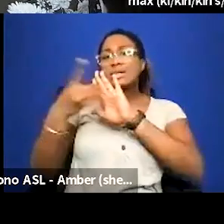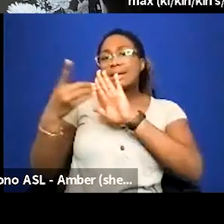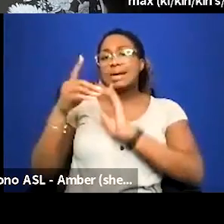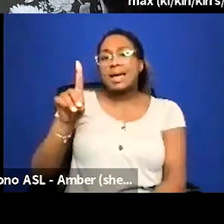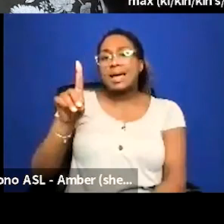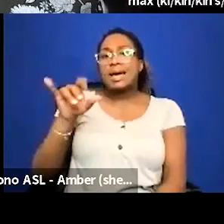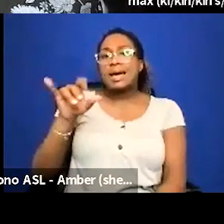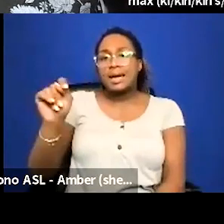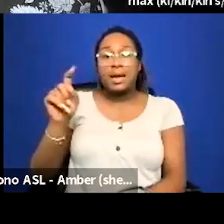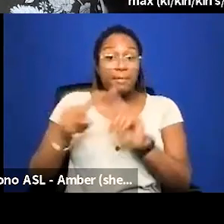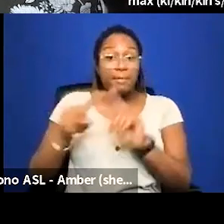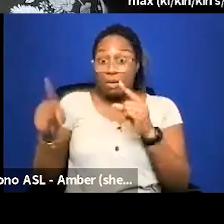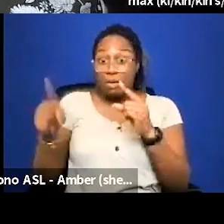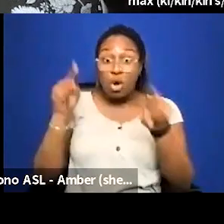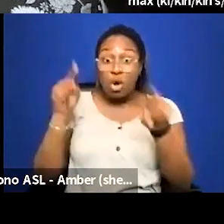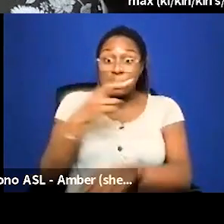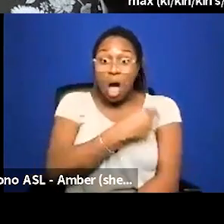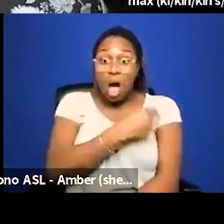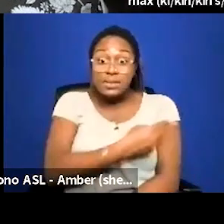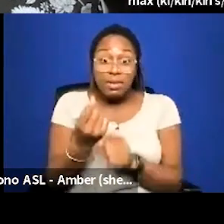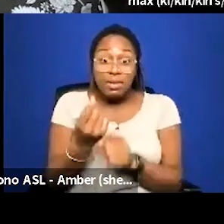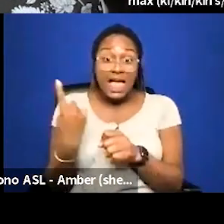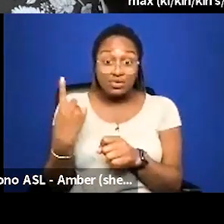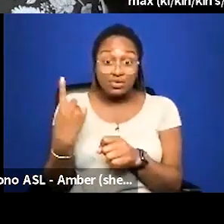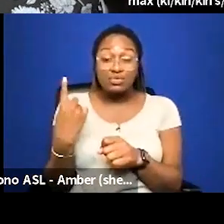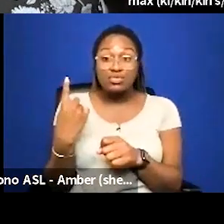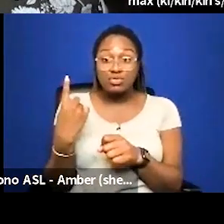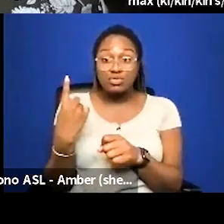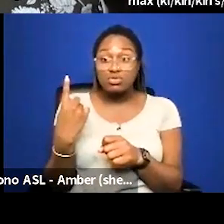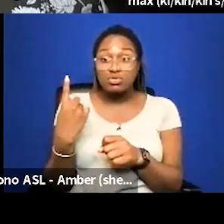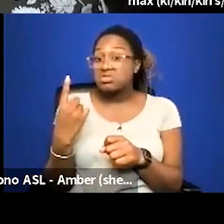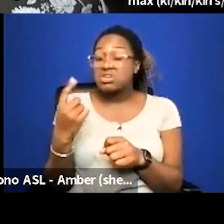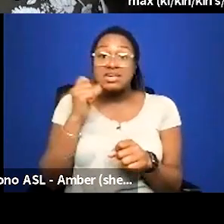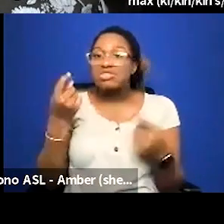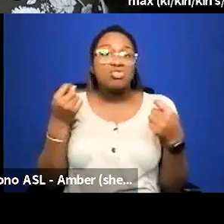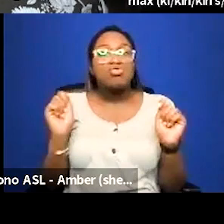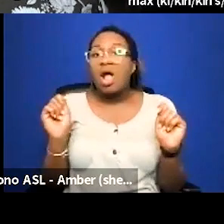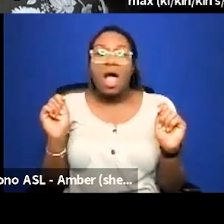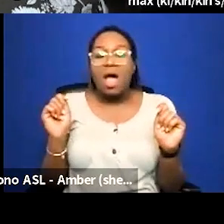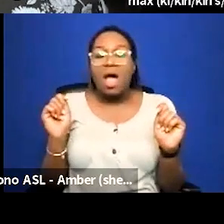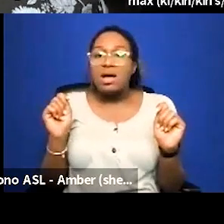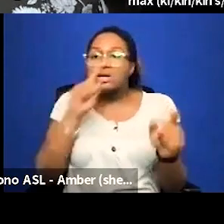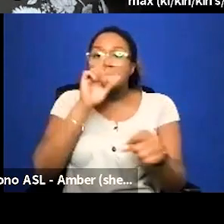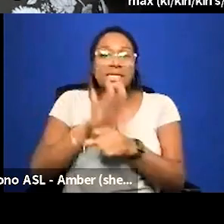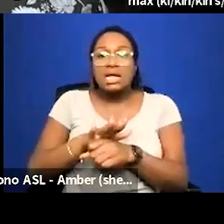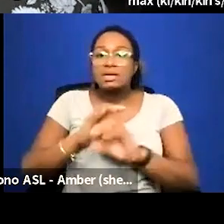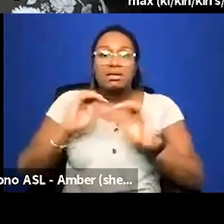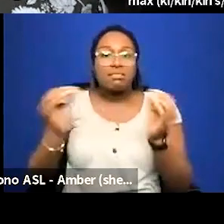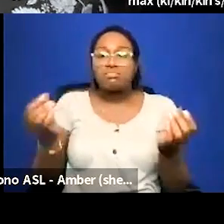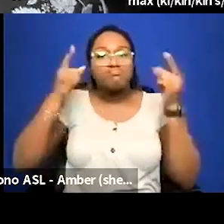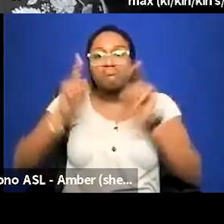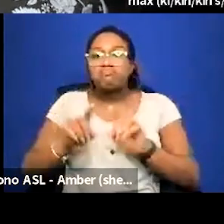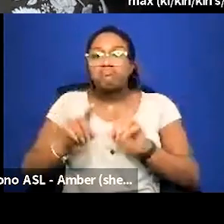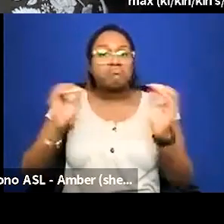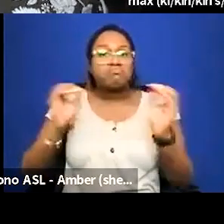think about whenever i went to the hospital last year they didn't even try to get my consent they were trying to give me